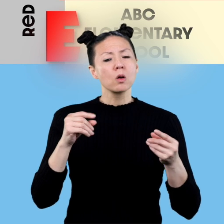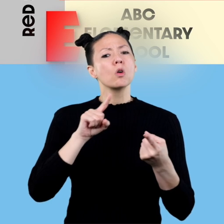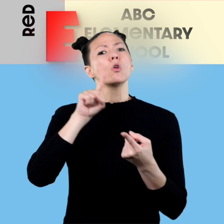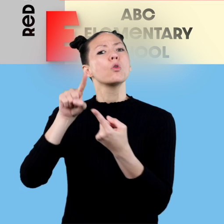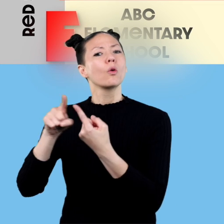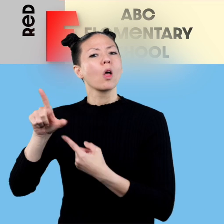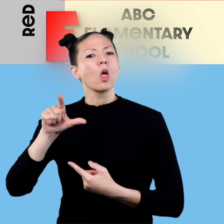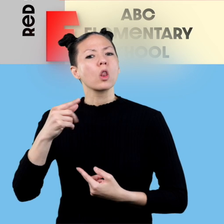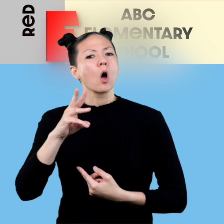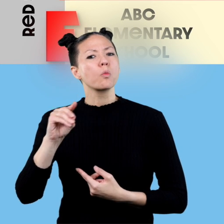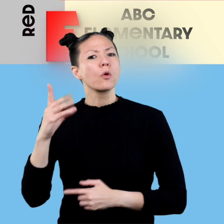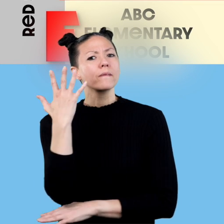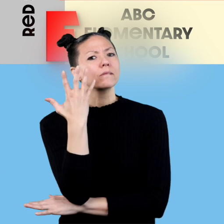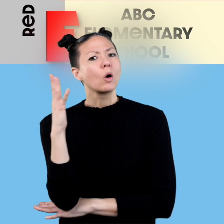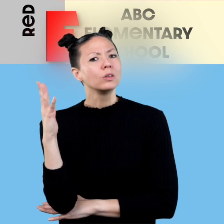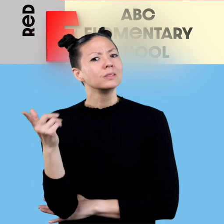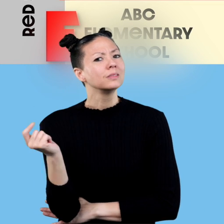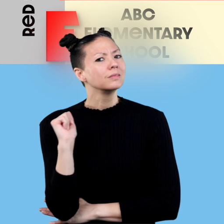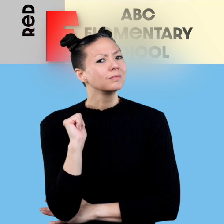to Longwood Forest?